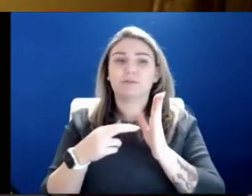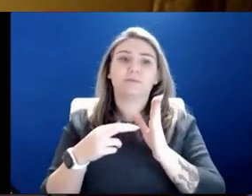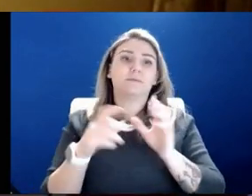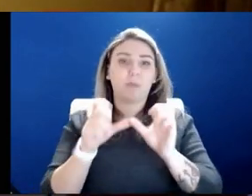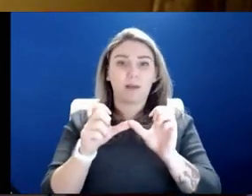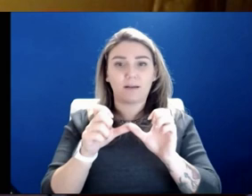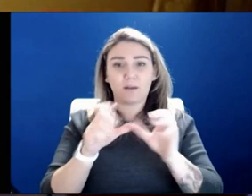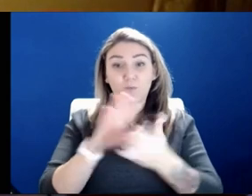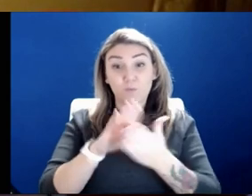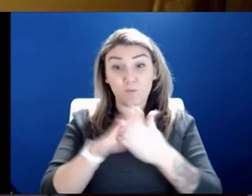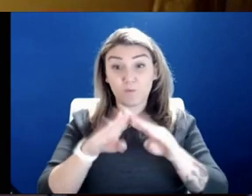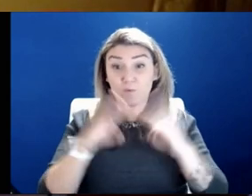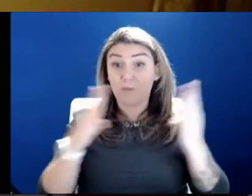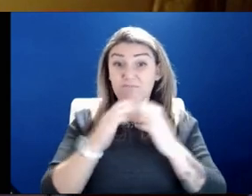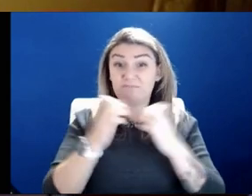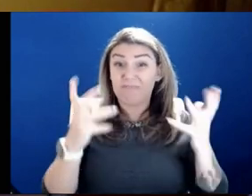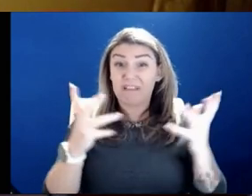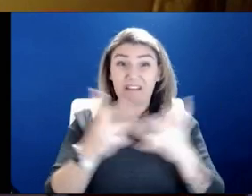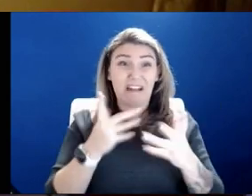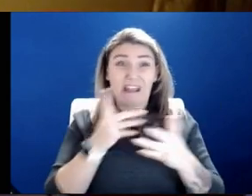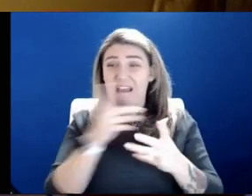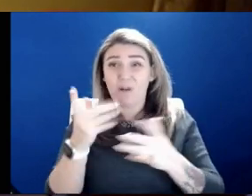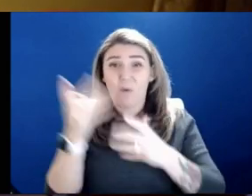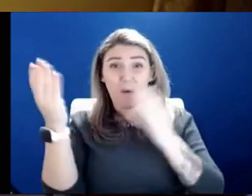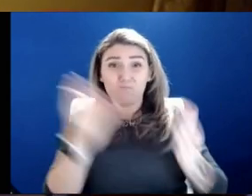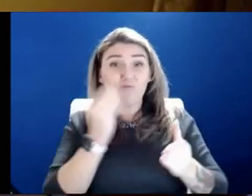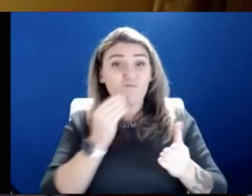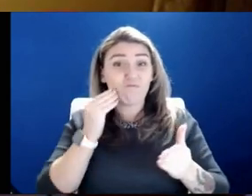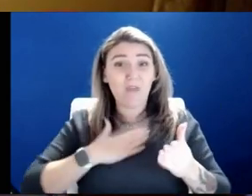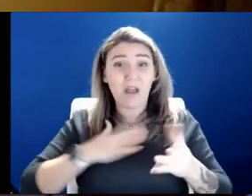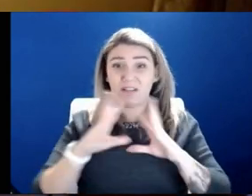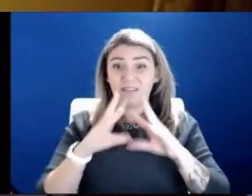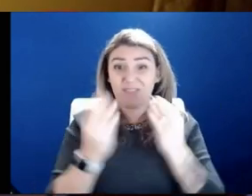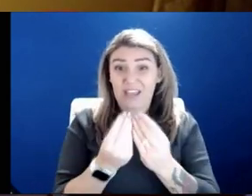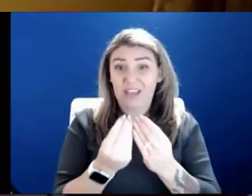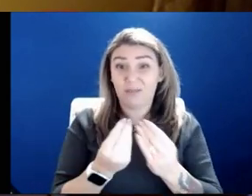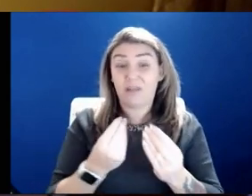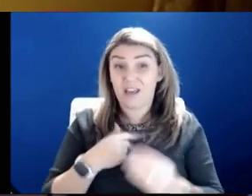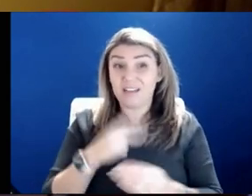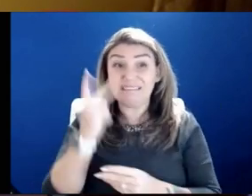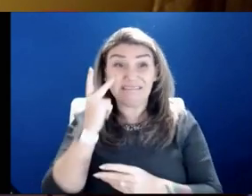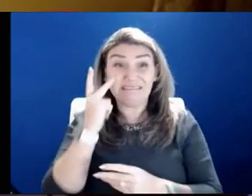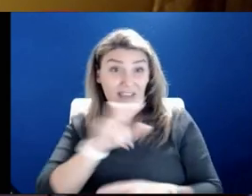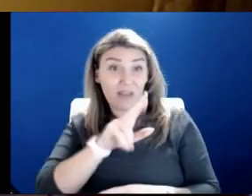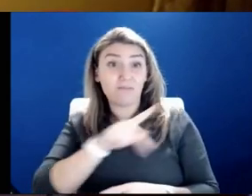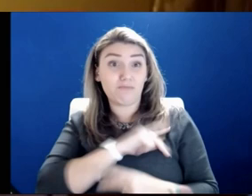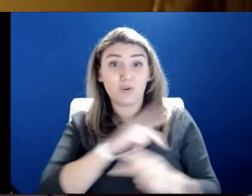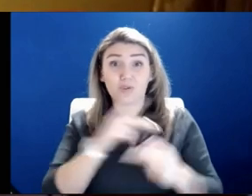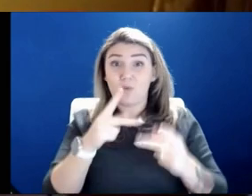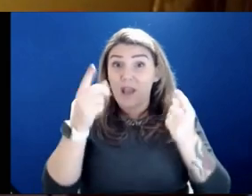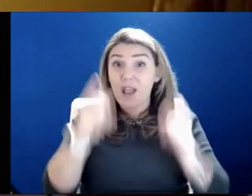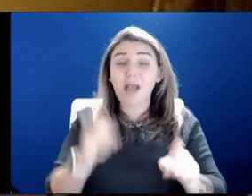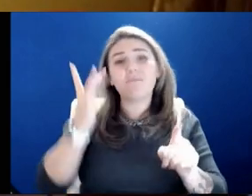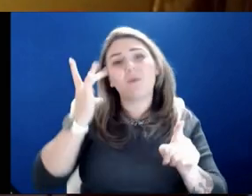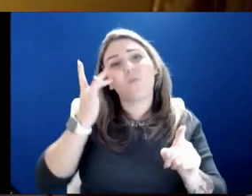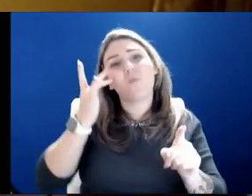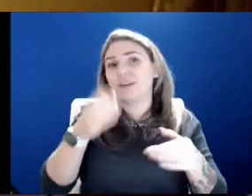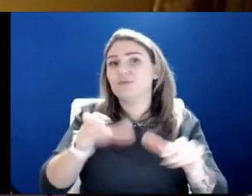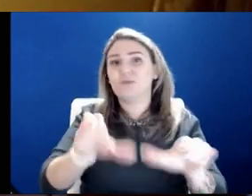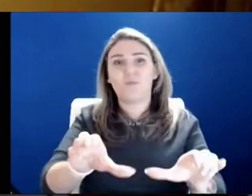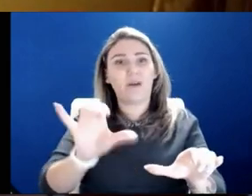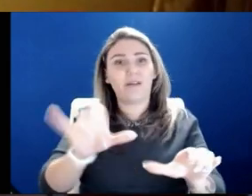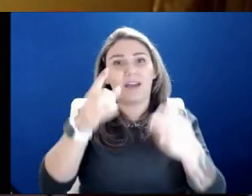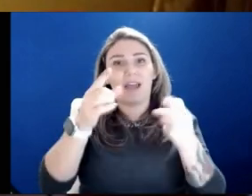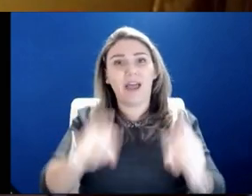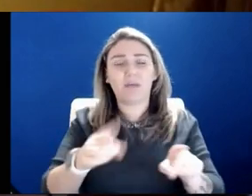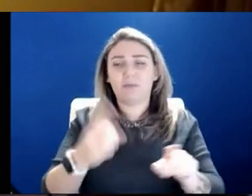And a lot of them have said, I don't want to take it home to my family. Well, you know, I got to see that personally as to really why you don't want to. It's